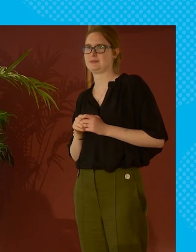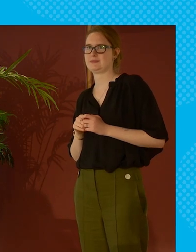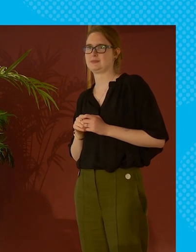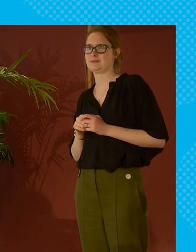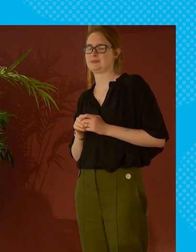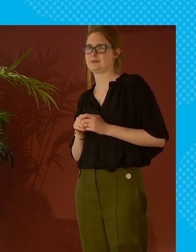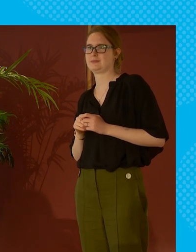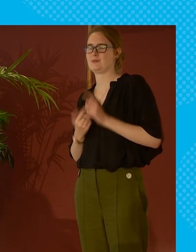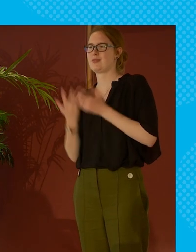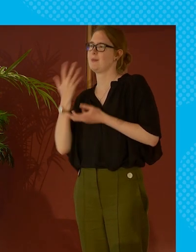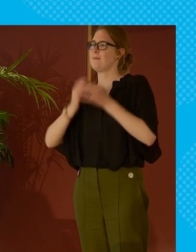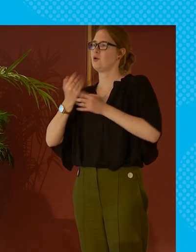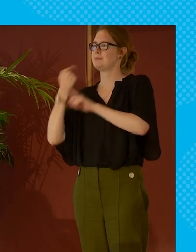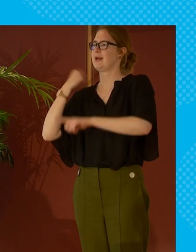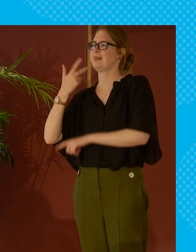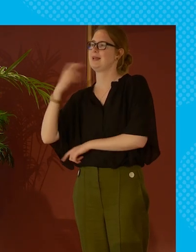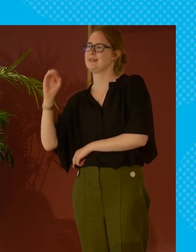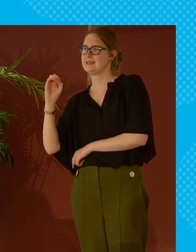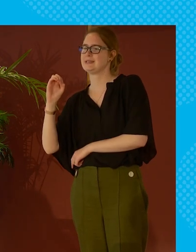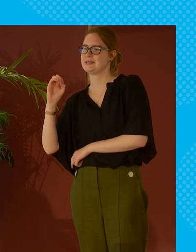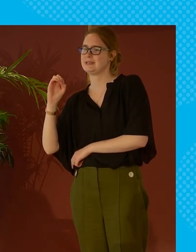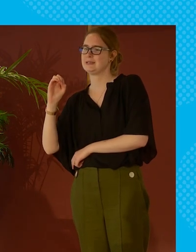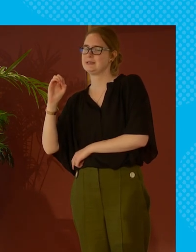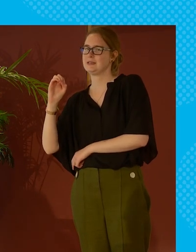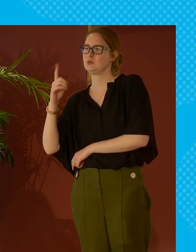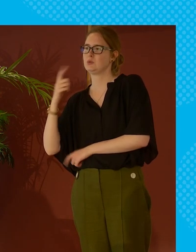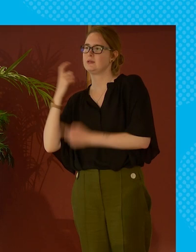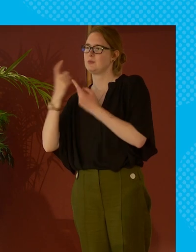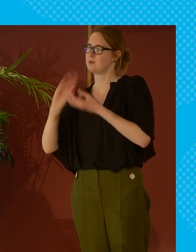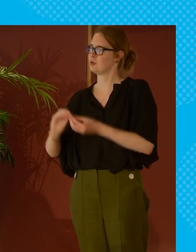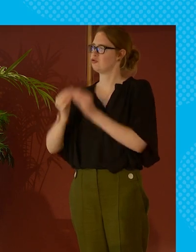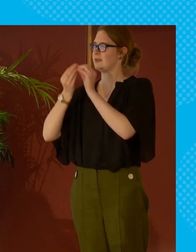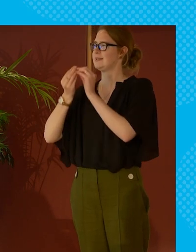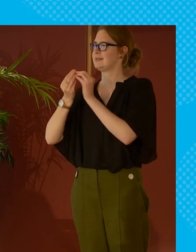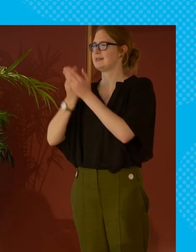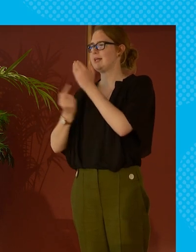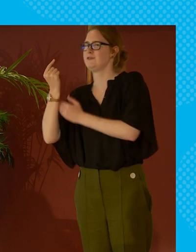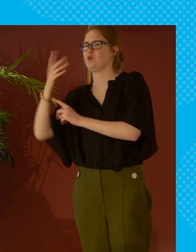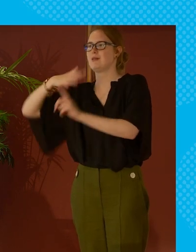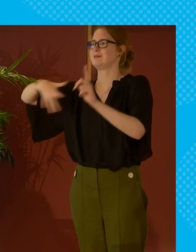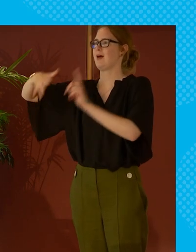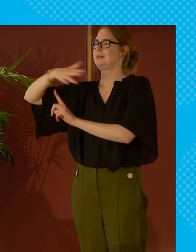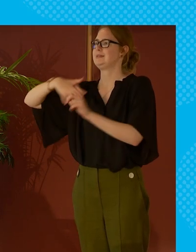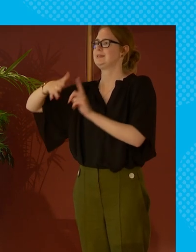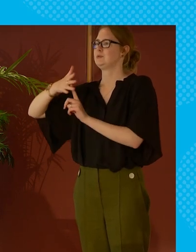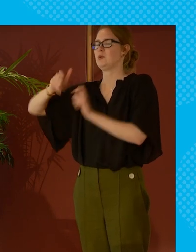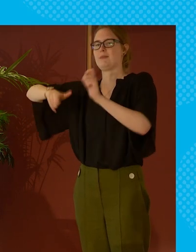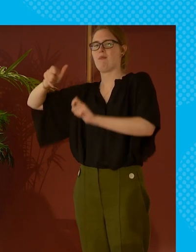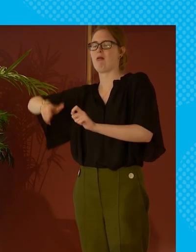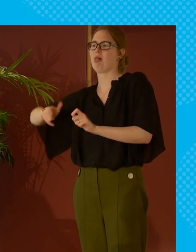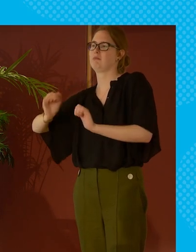neo-liberalist politics in the 80s that were introduced in that rism that creates this this individual individualist society